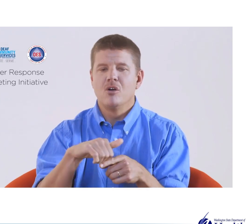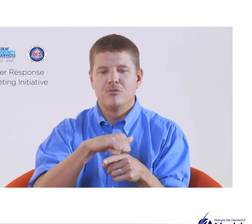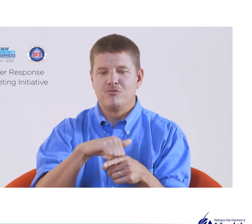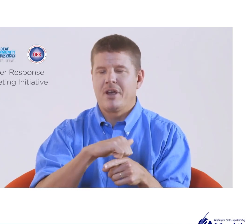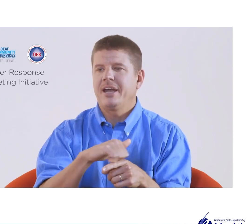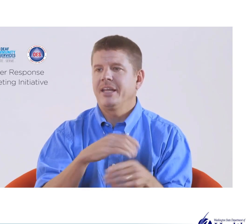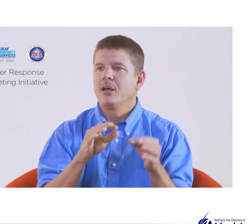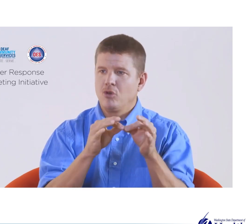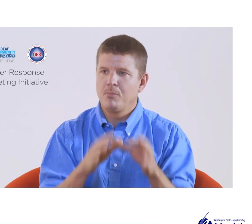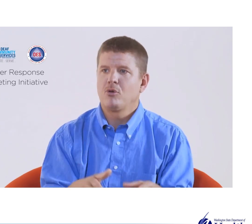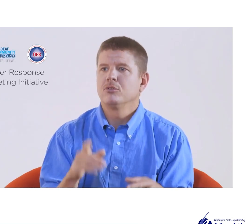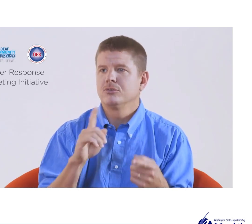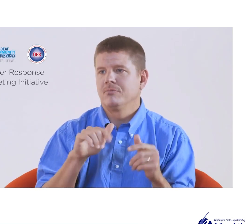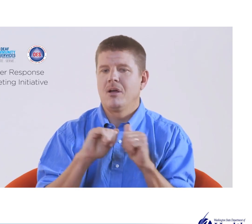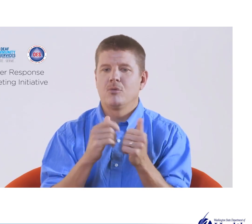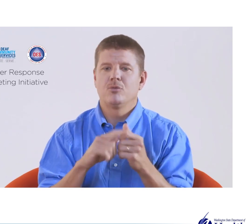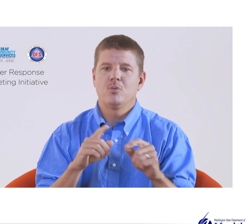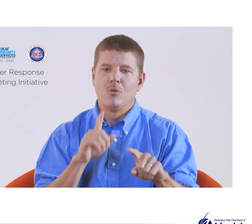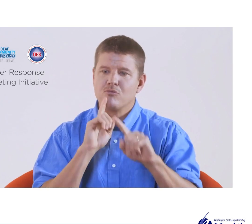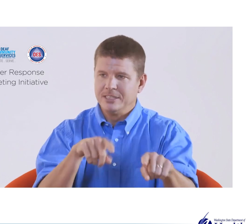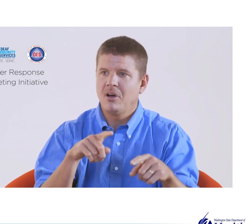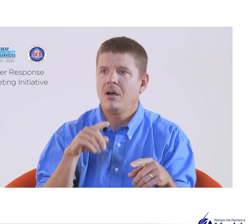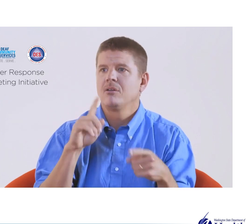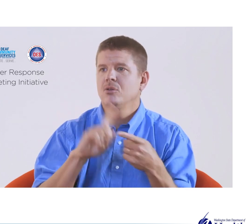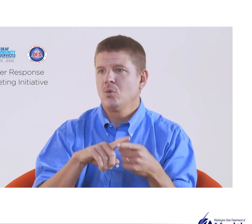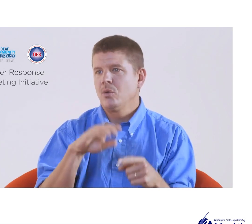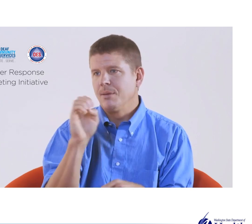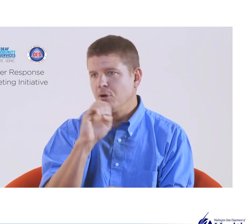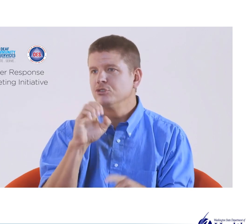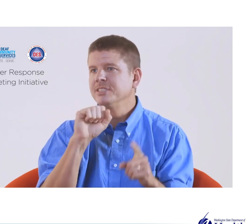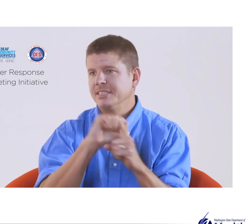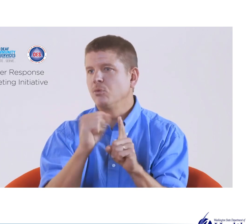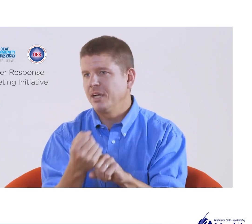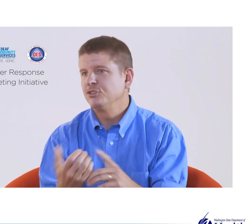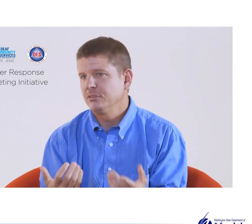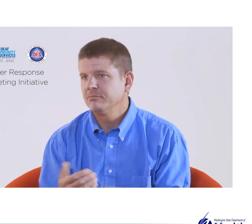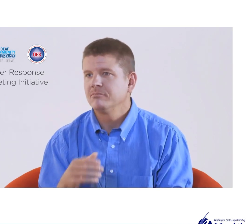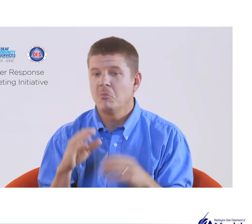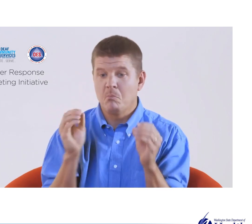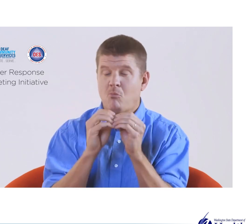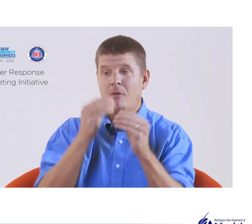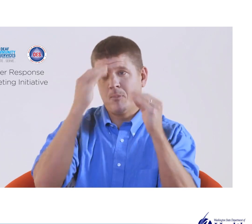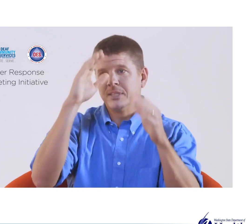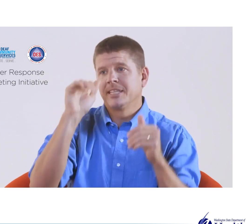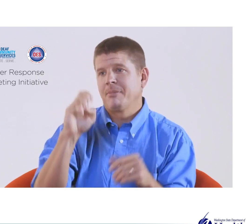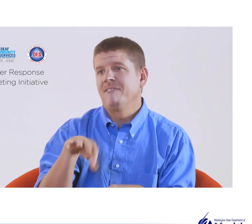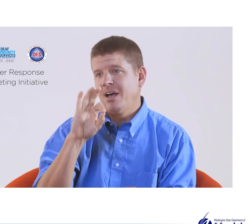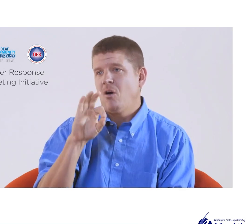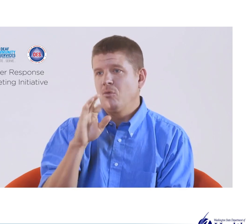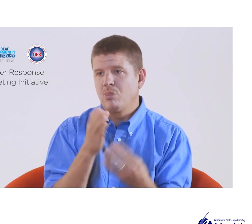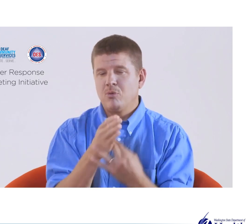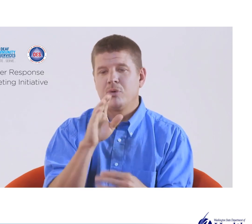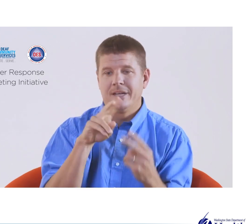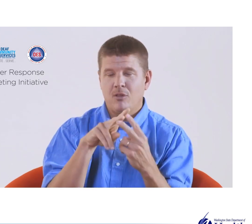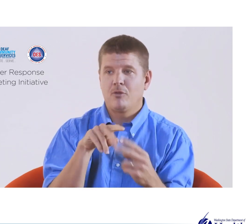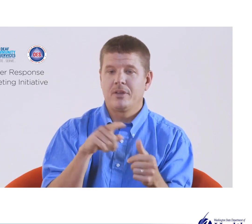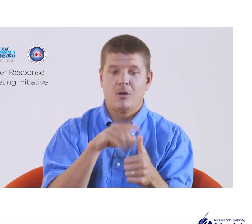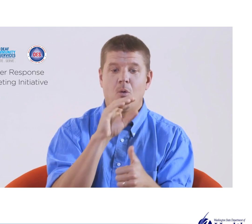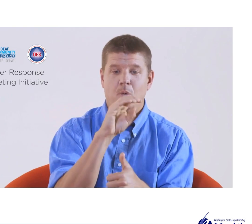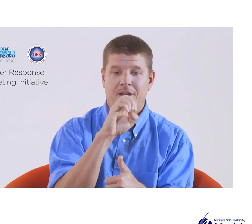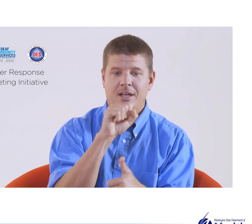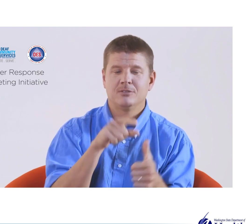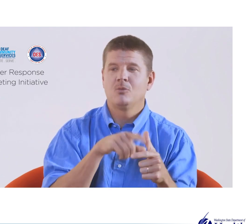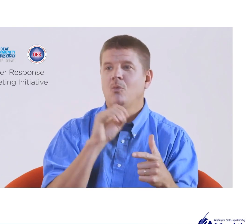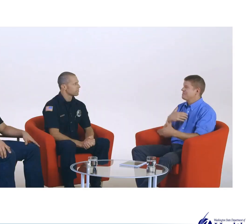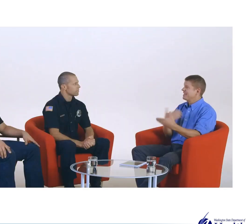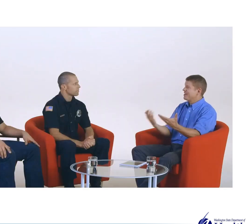interpreters how to respond in emergency situations. There's more information that can be found through either OES or through DCS's